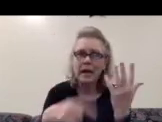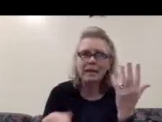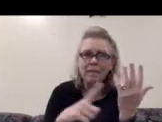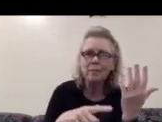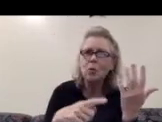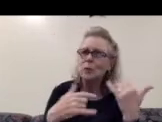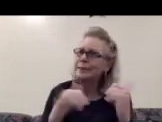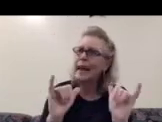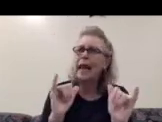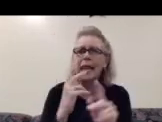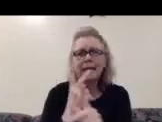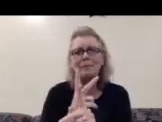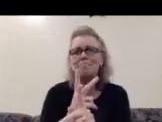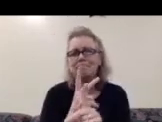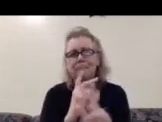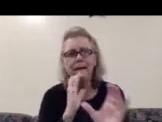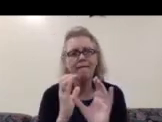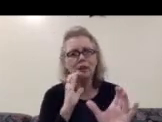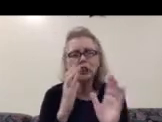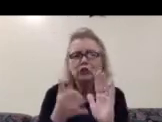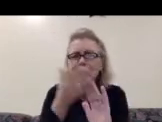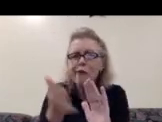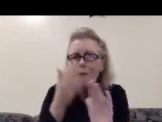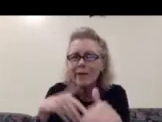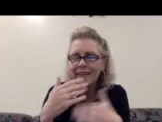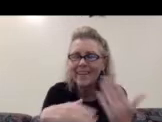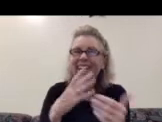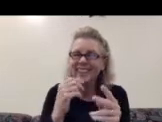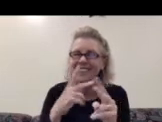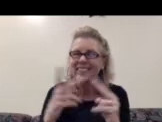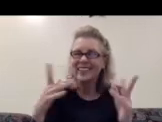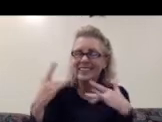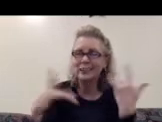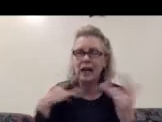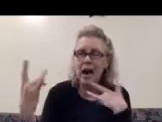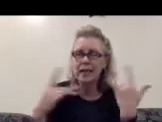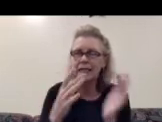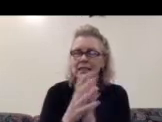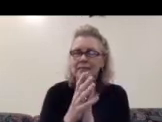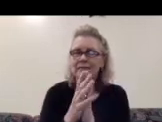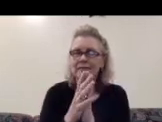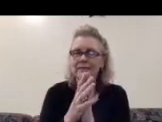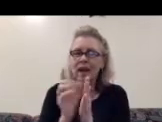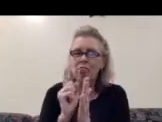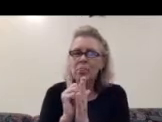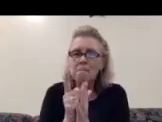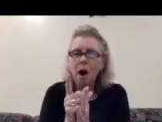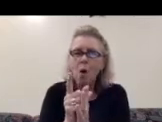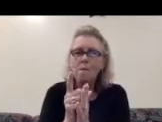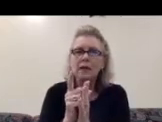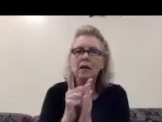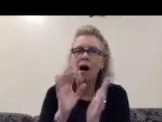be keeping in conversation and it's very excited, um, the moment of becoming,